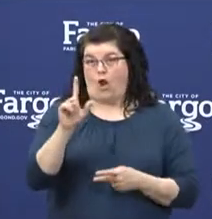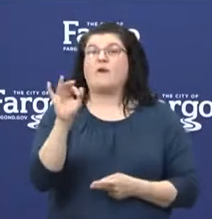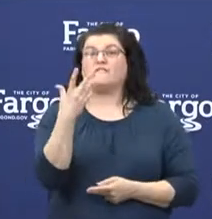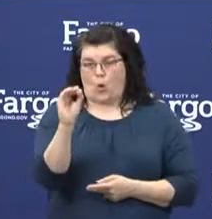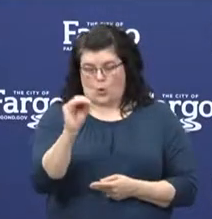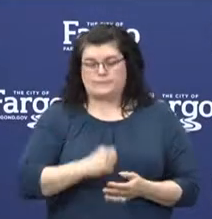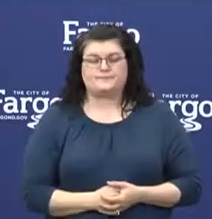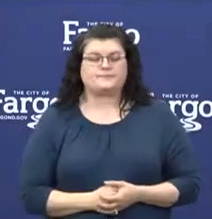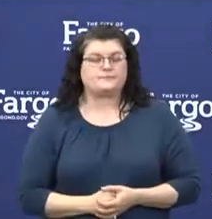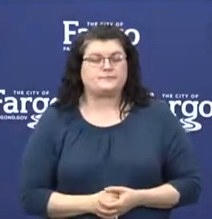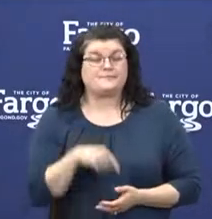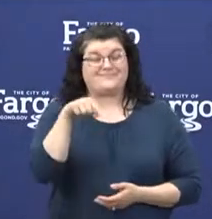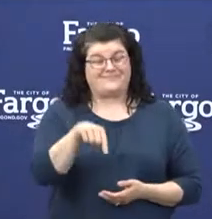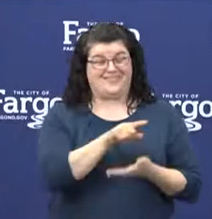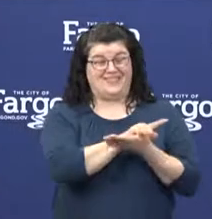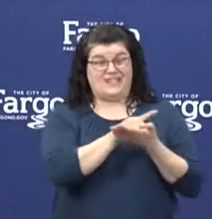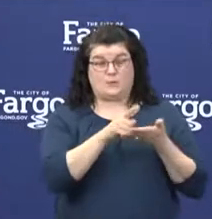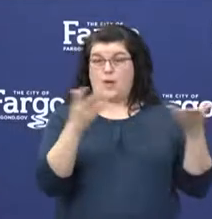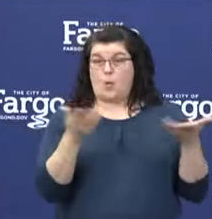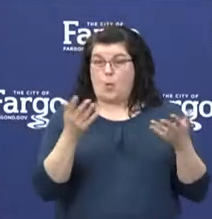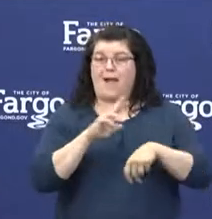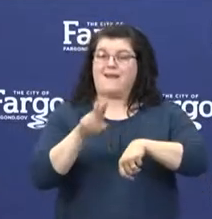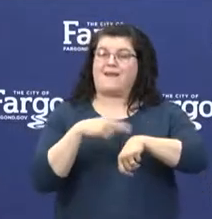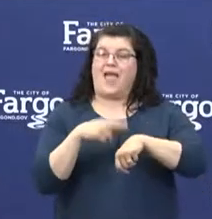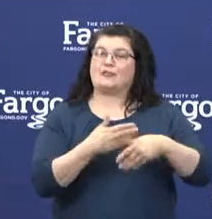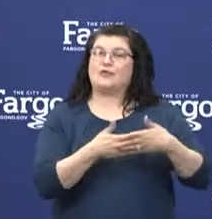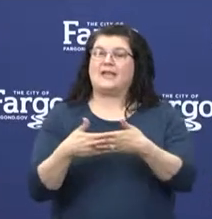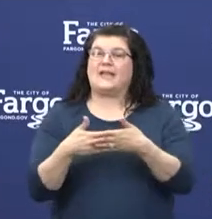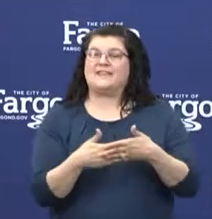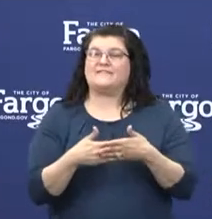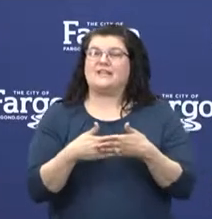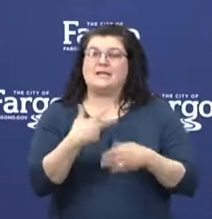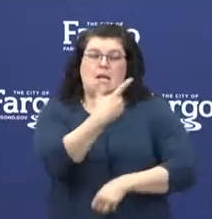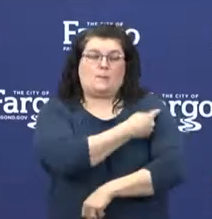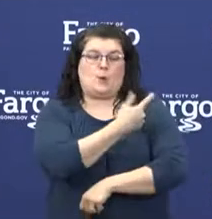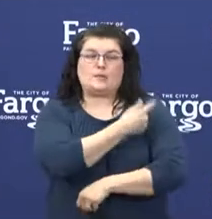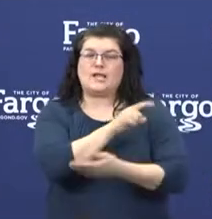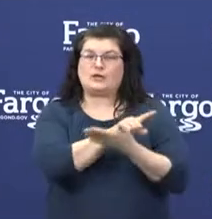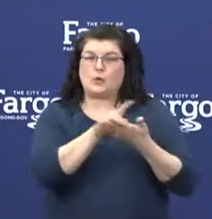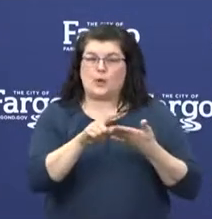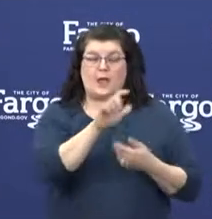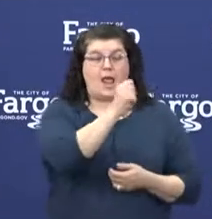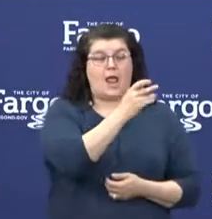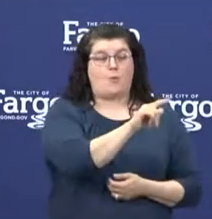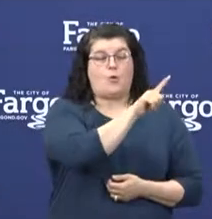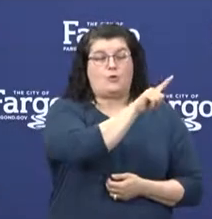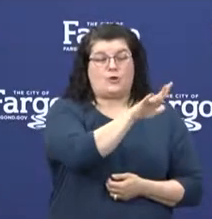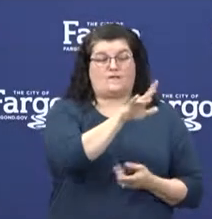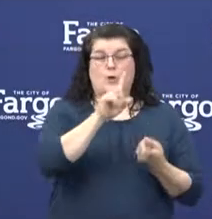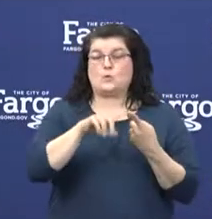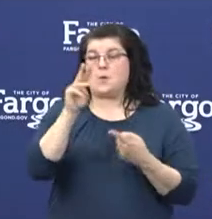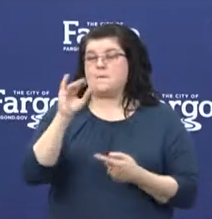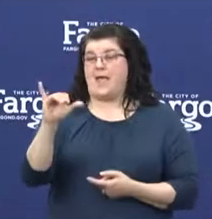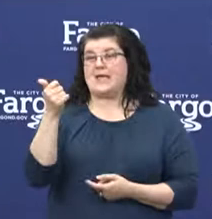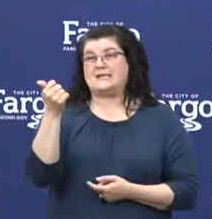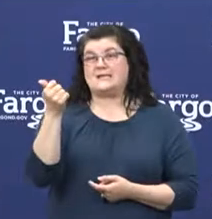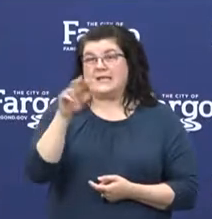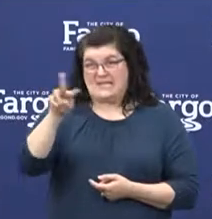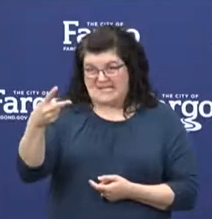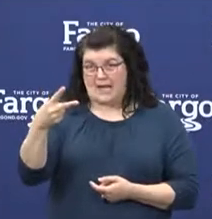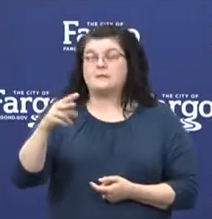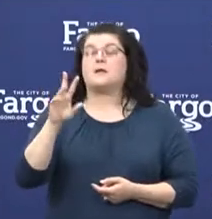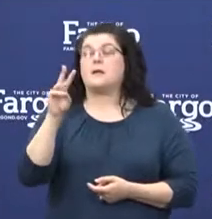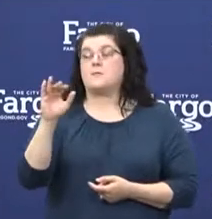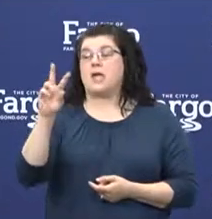National Infant Immunization Week. It's from April 25th through May 2nd, annually highlighting the